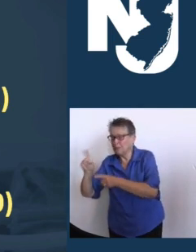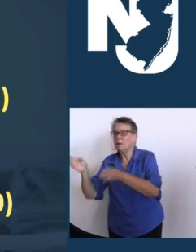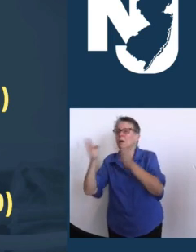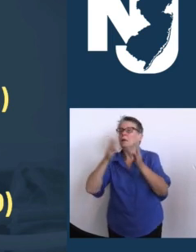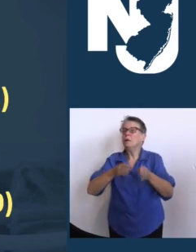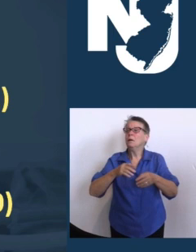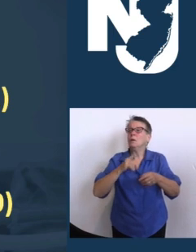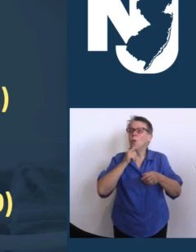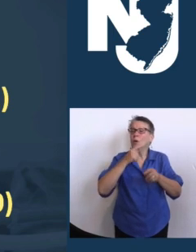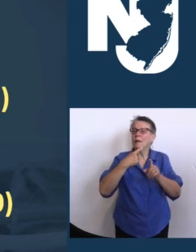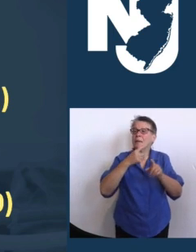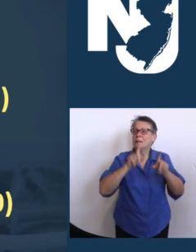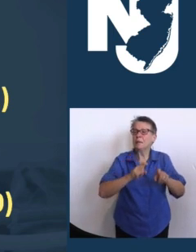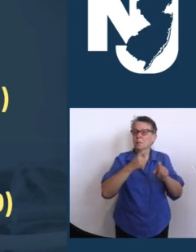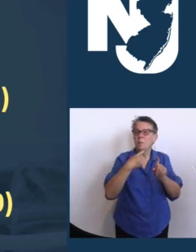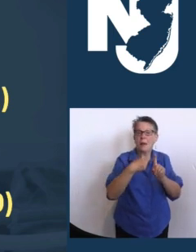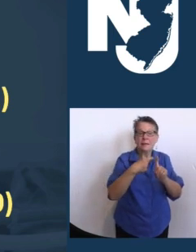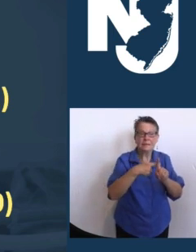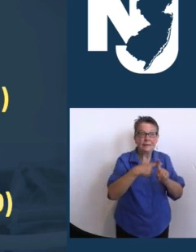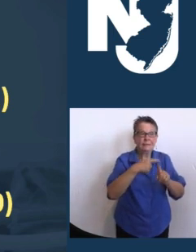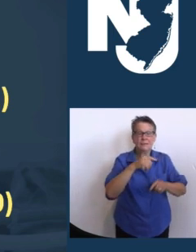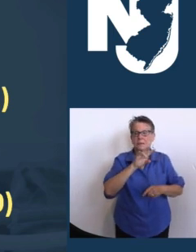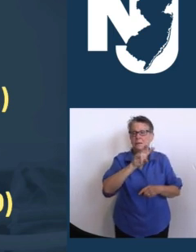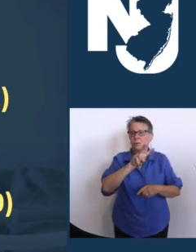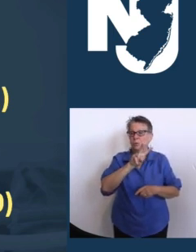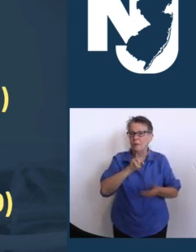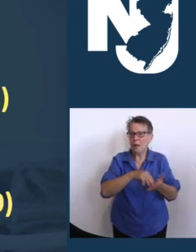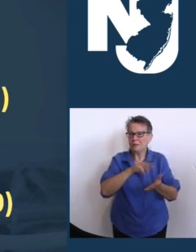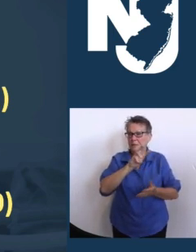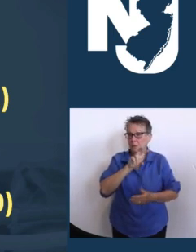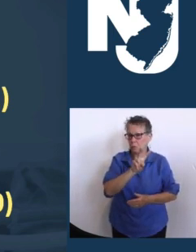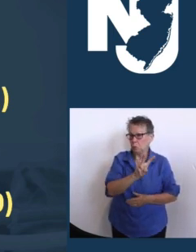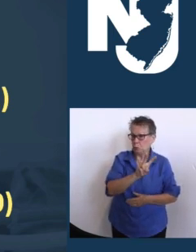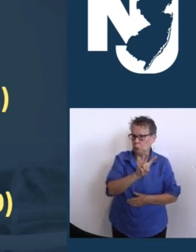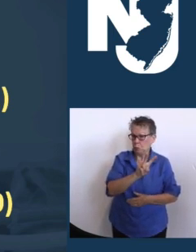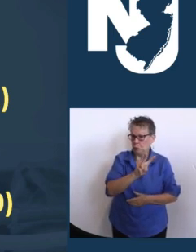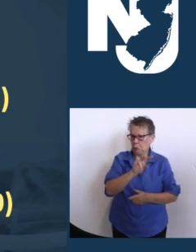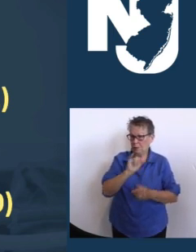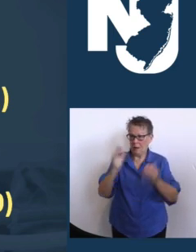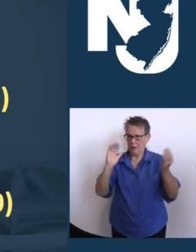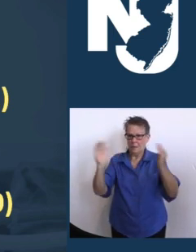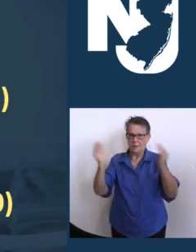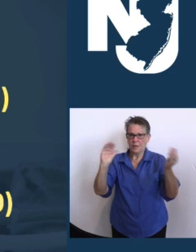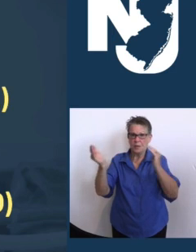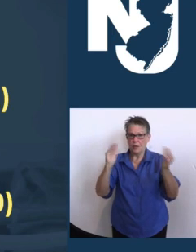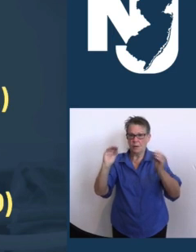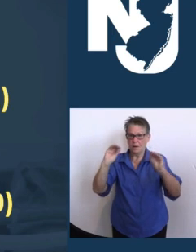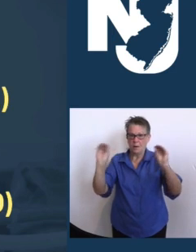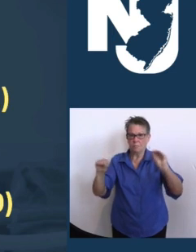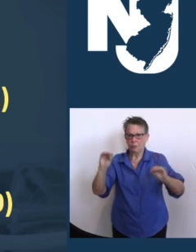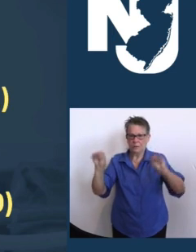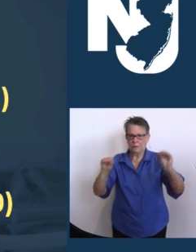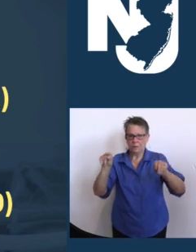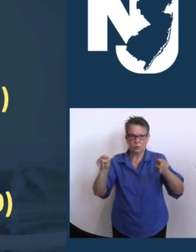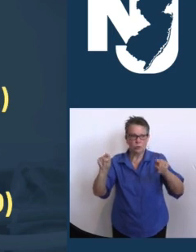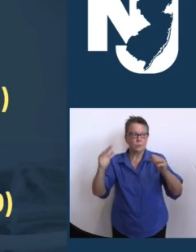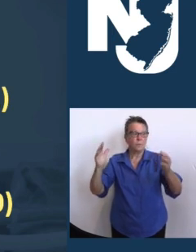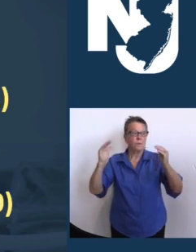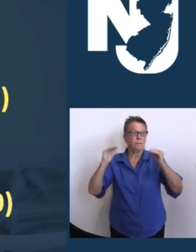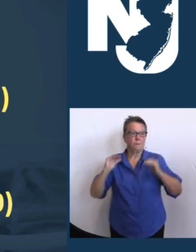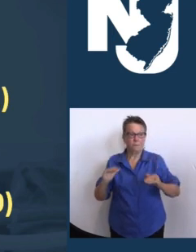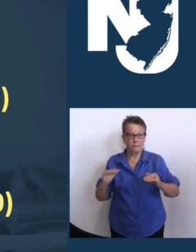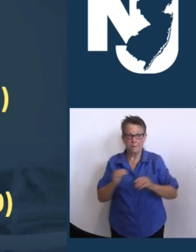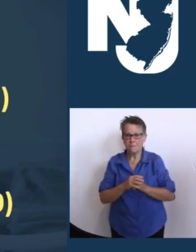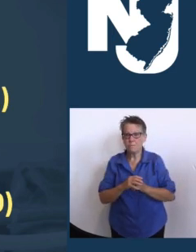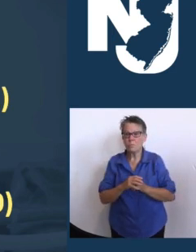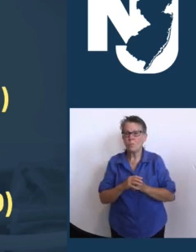to the hospital because of a COVID-related illness, or sadly dying from complications of COVID continue to be folks who